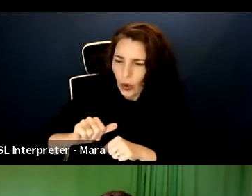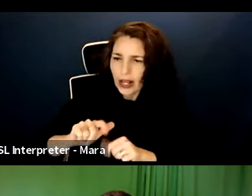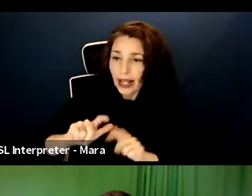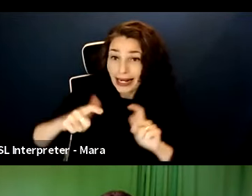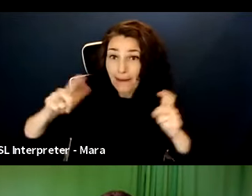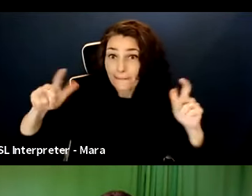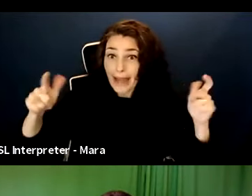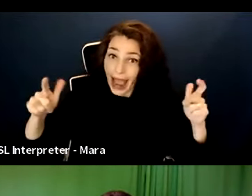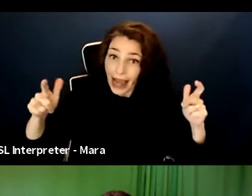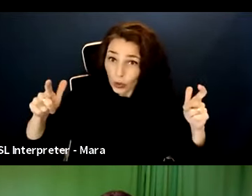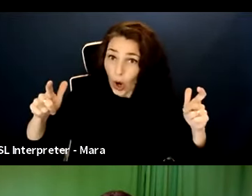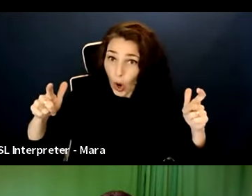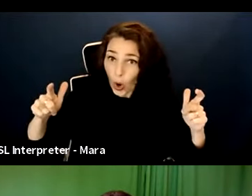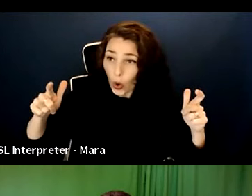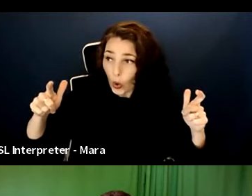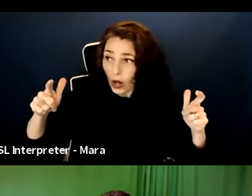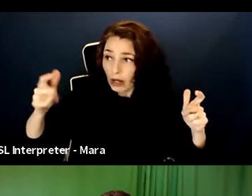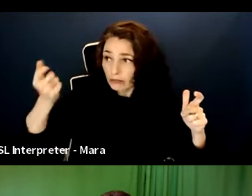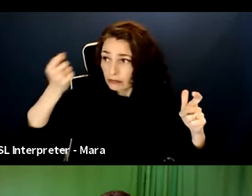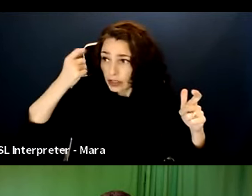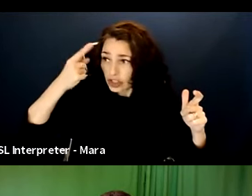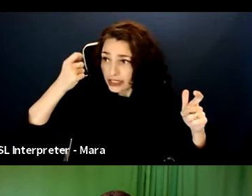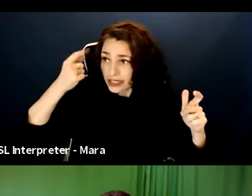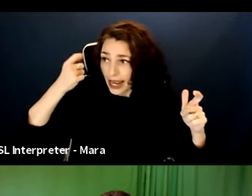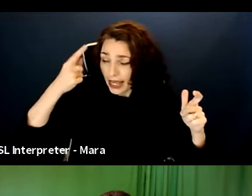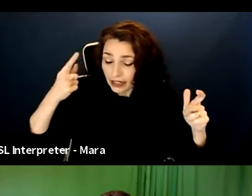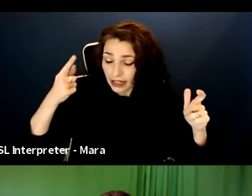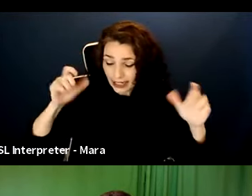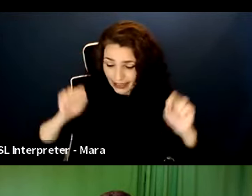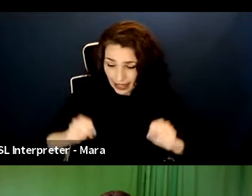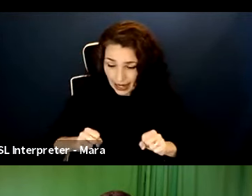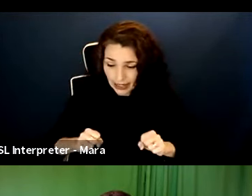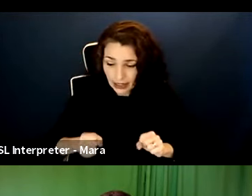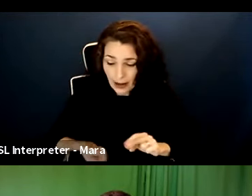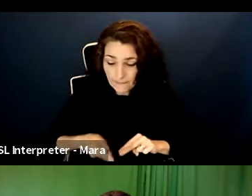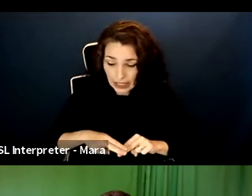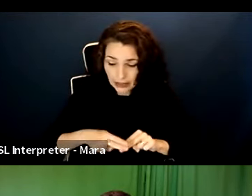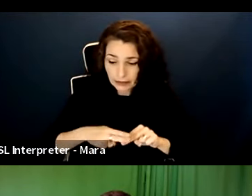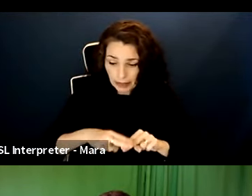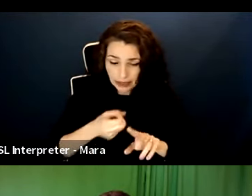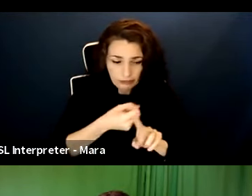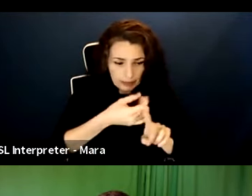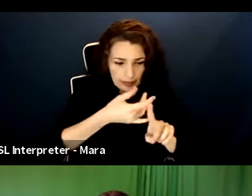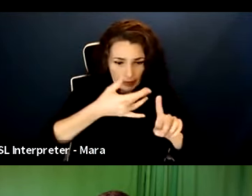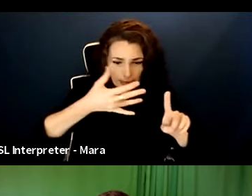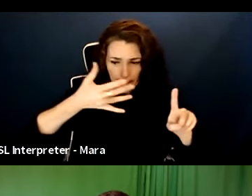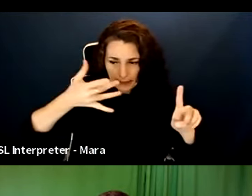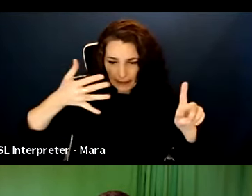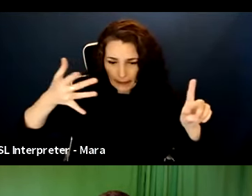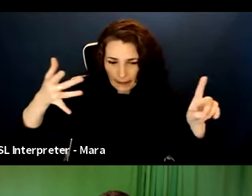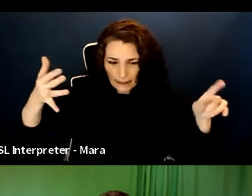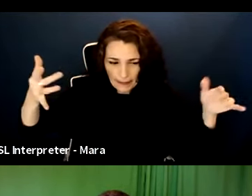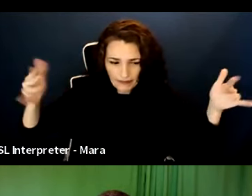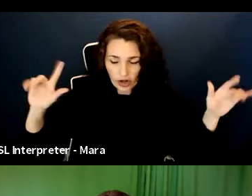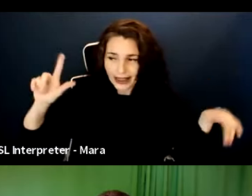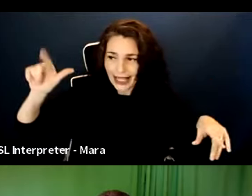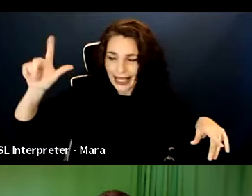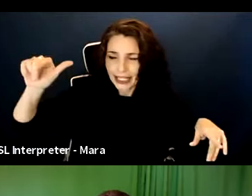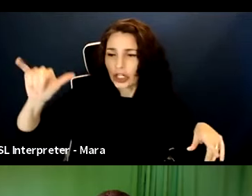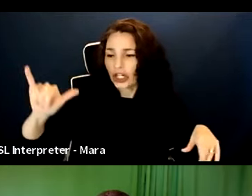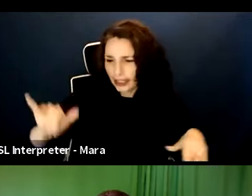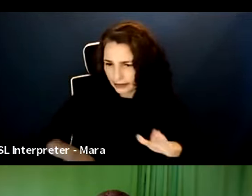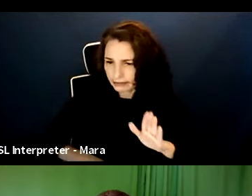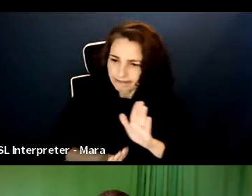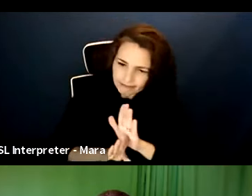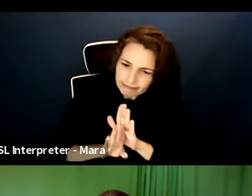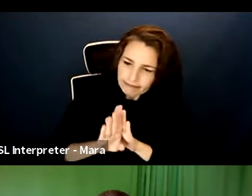never know where relationships, uh, you can cultivate and build into something else. But ultimately, uh, looking at